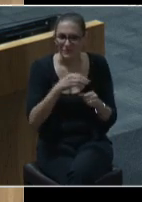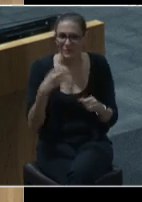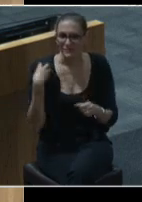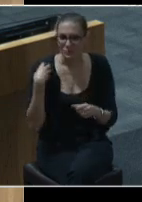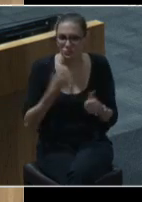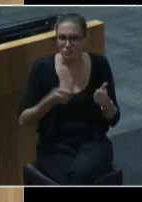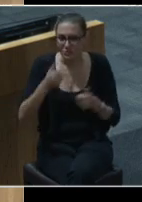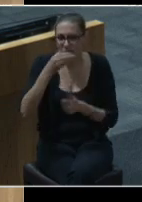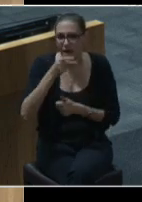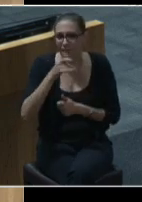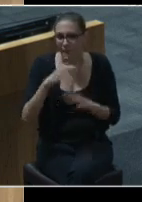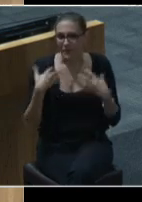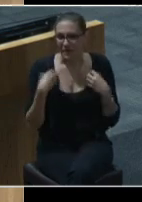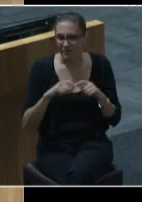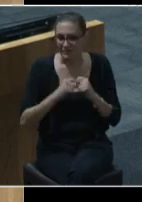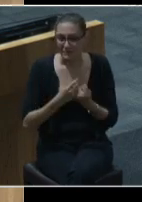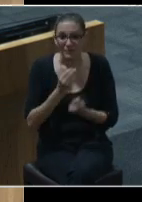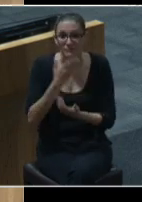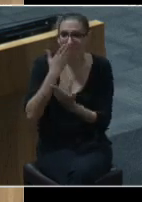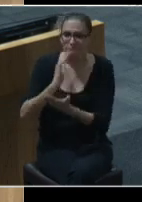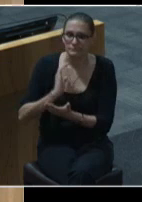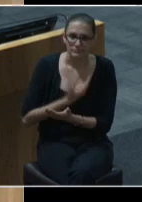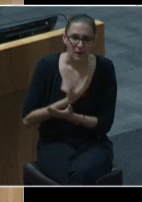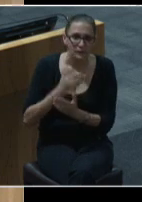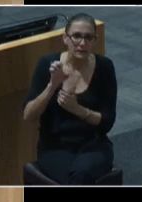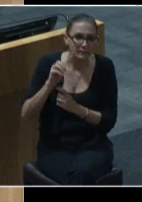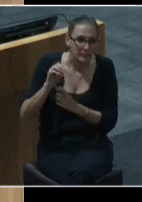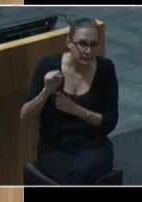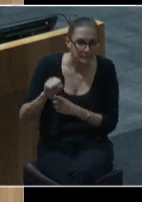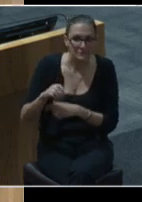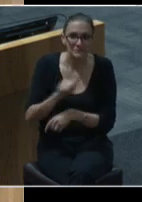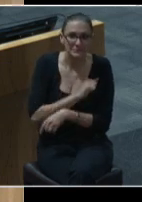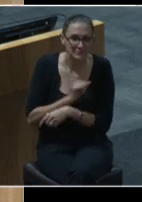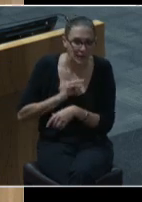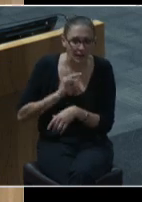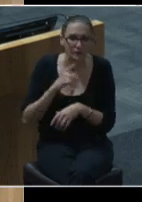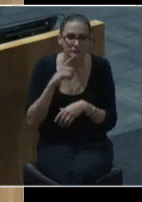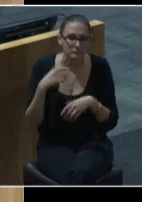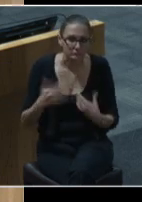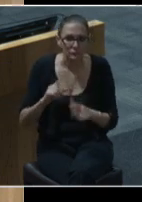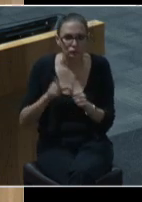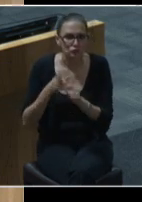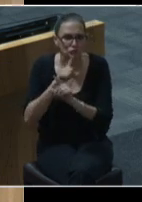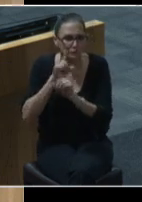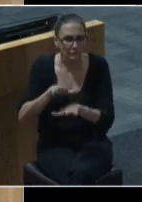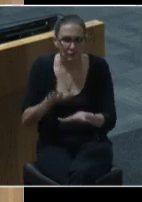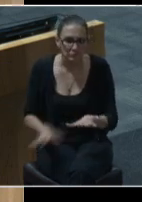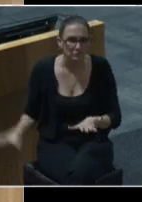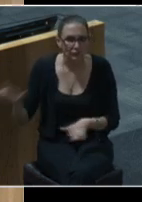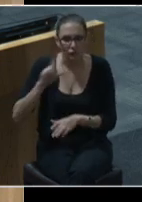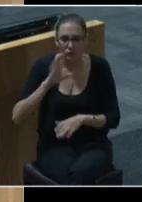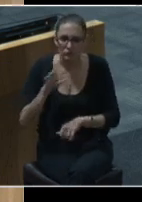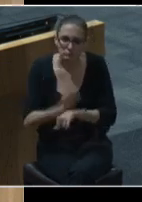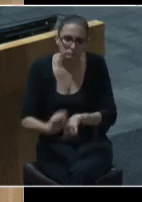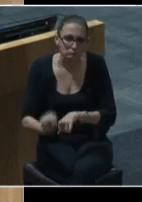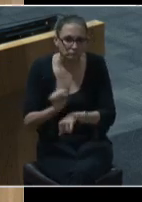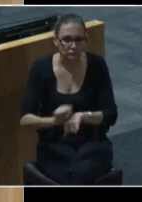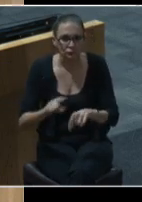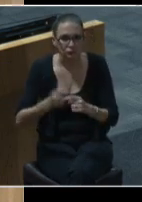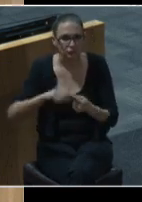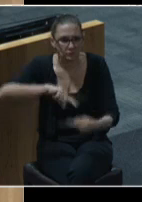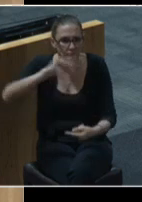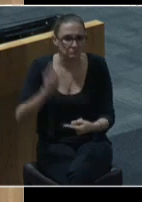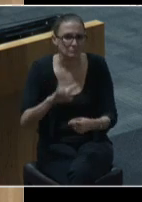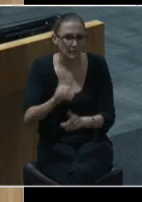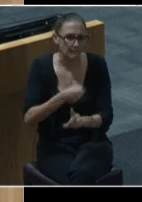i also want to thank our first responders and staff from across so many city departments for their tireless efforts to mitigate the impacts of